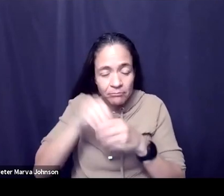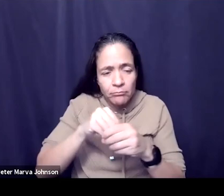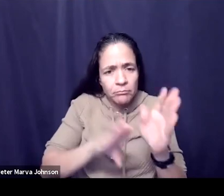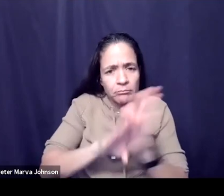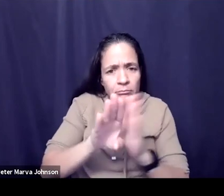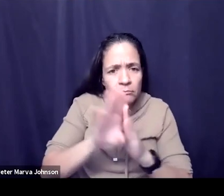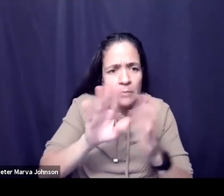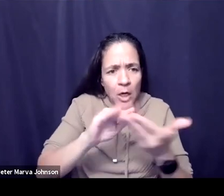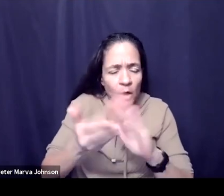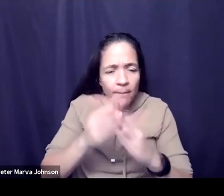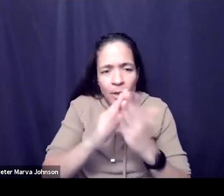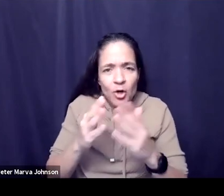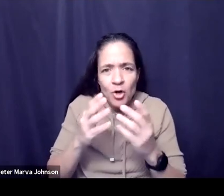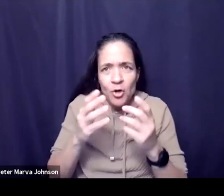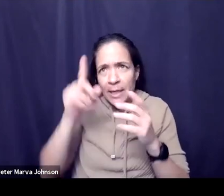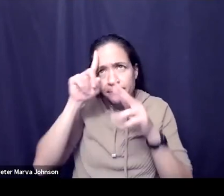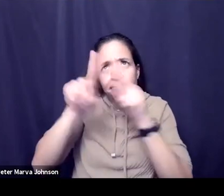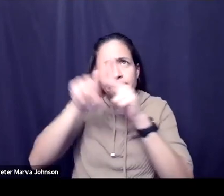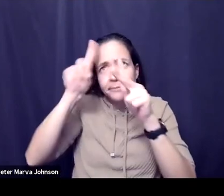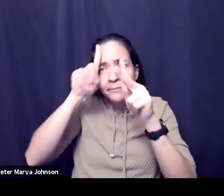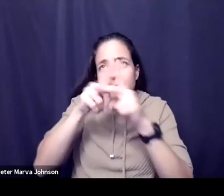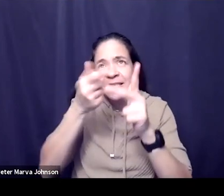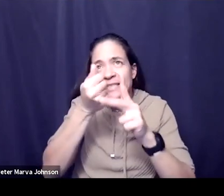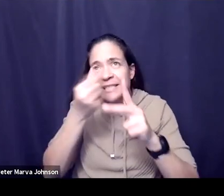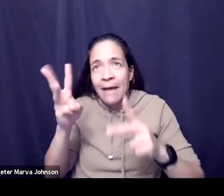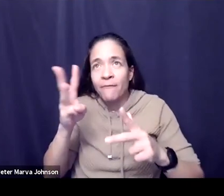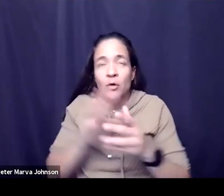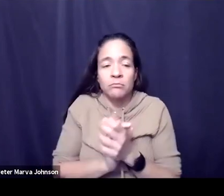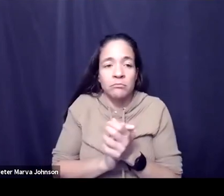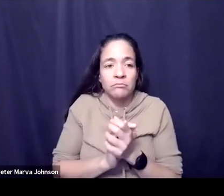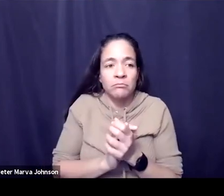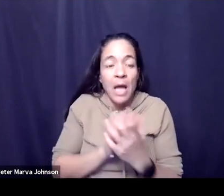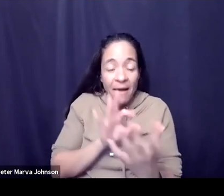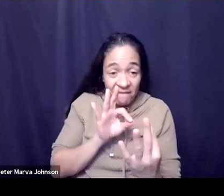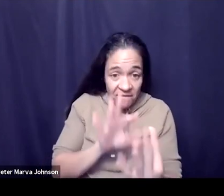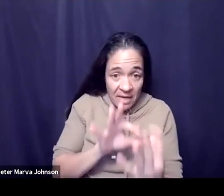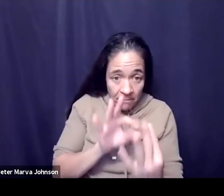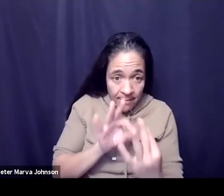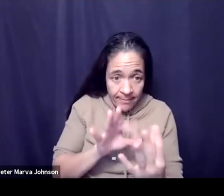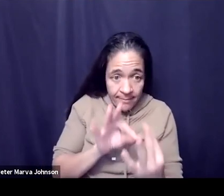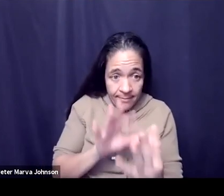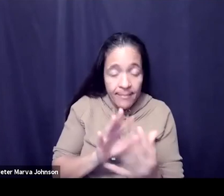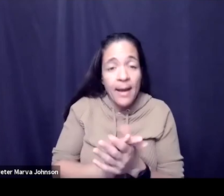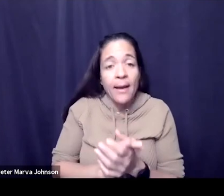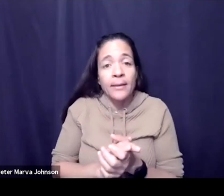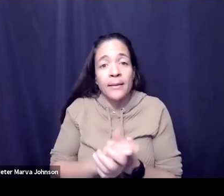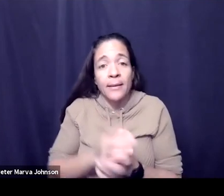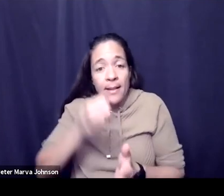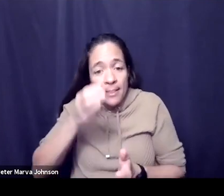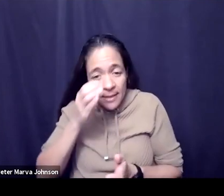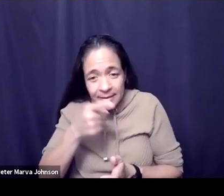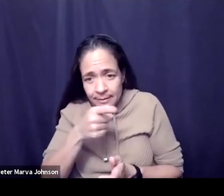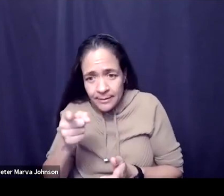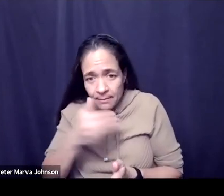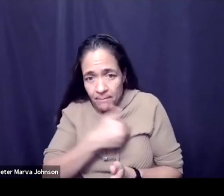is doing to listening to um uh your members and their needs uh